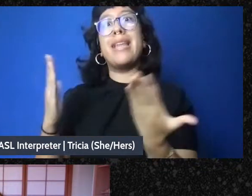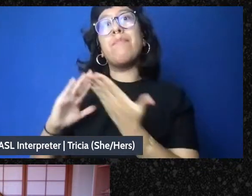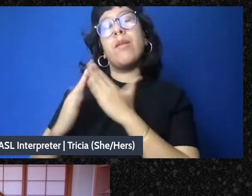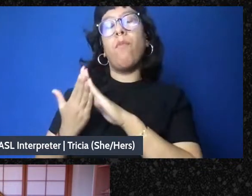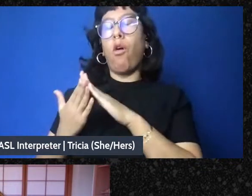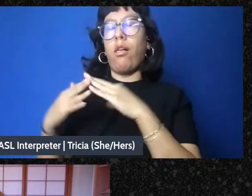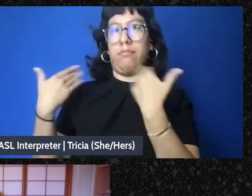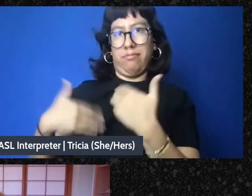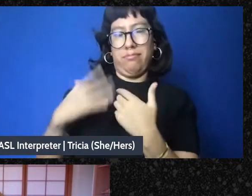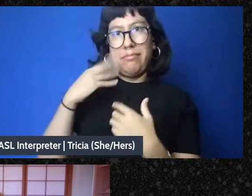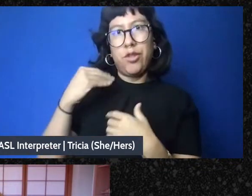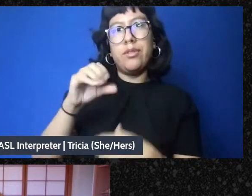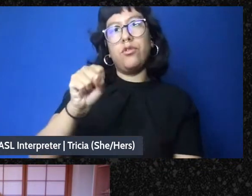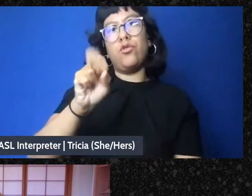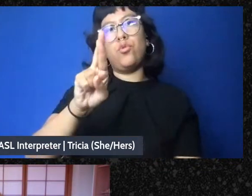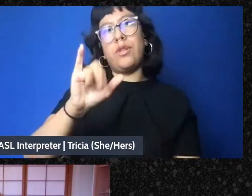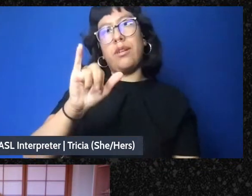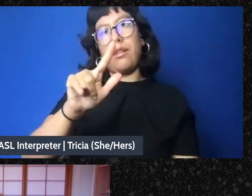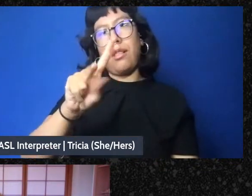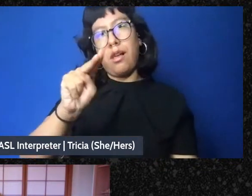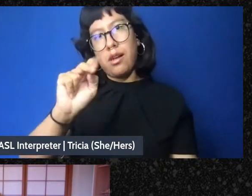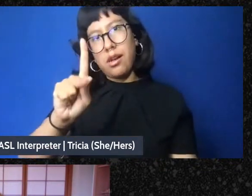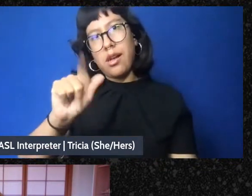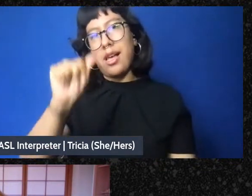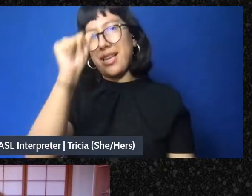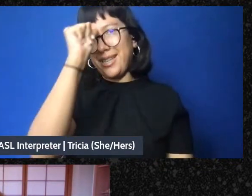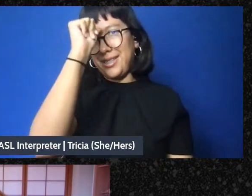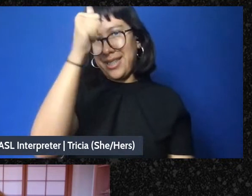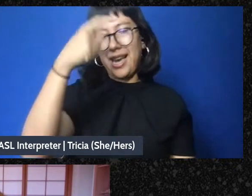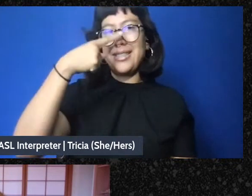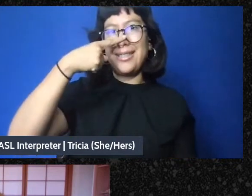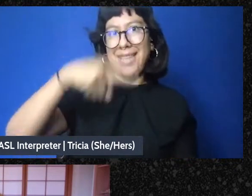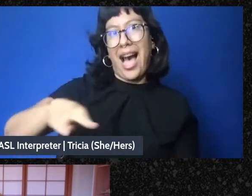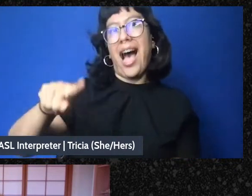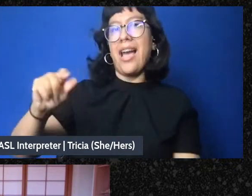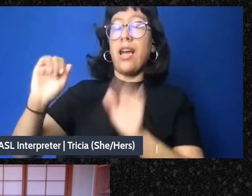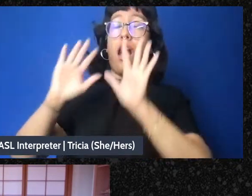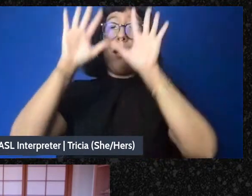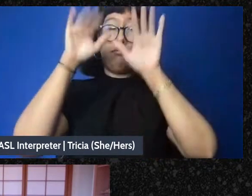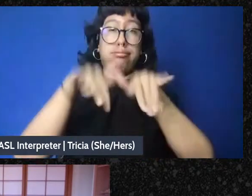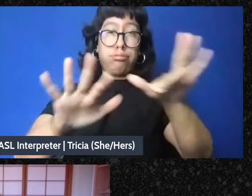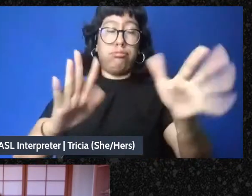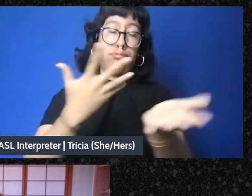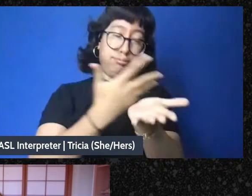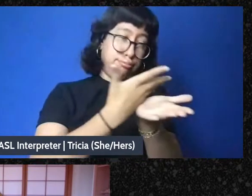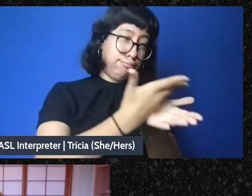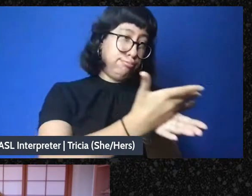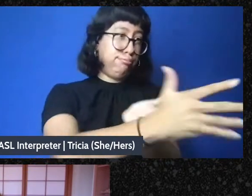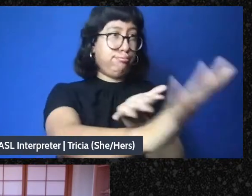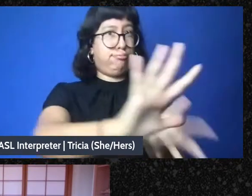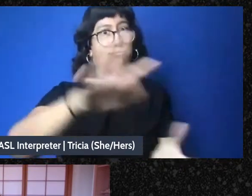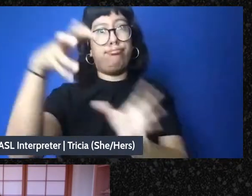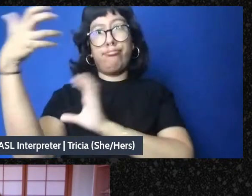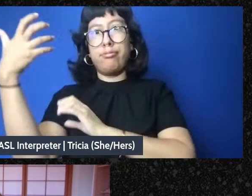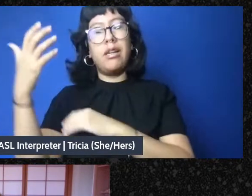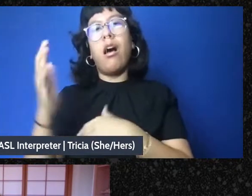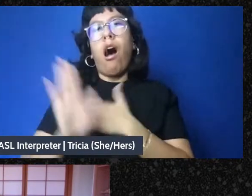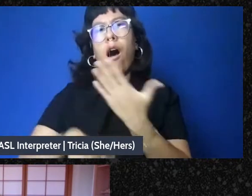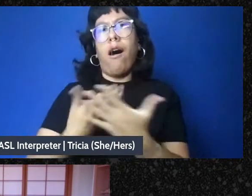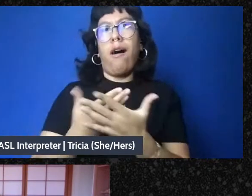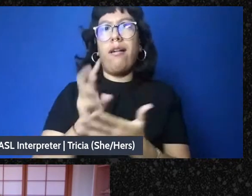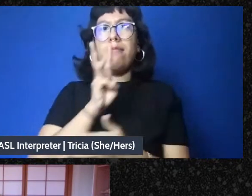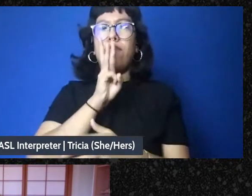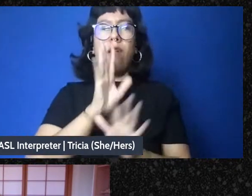and India and Thailand and in basically every place where the tsunami hit there was a phenomenon